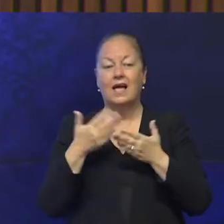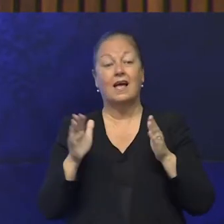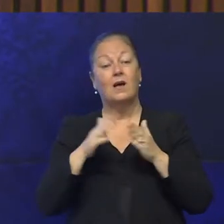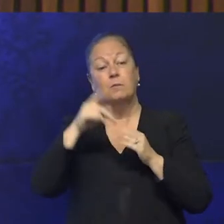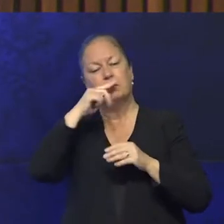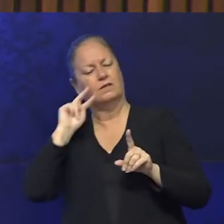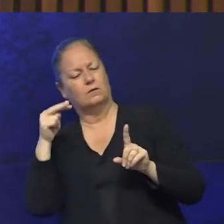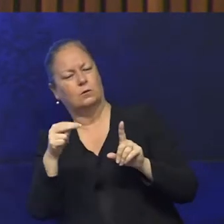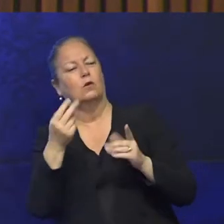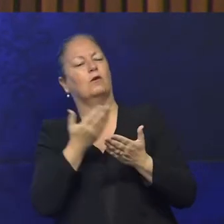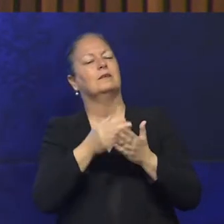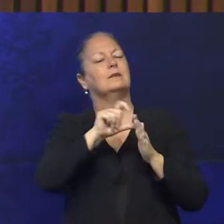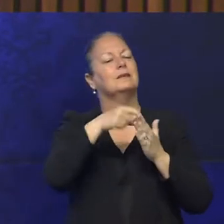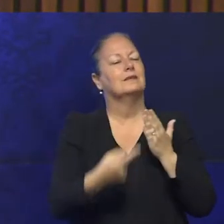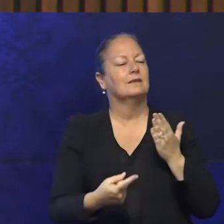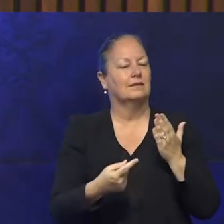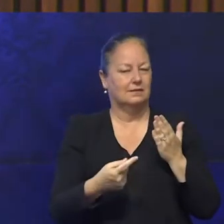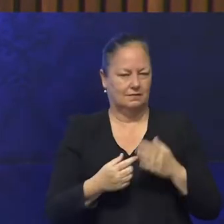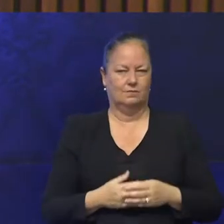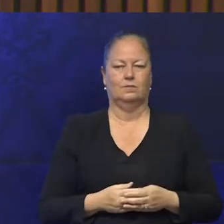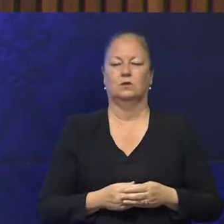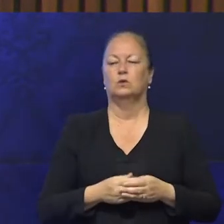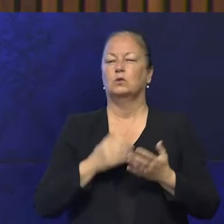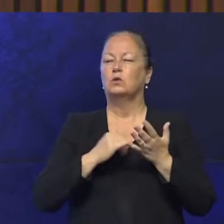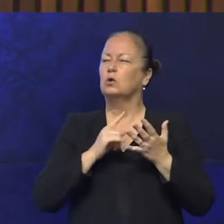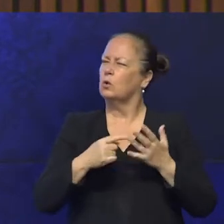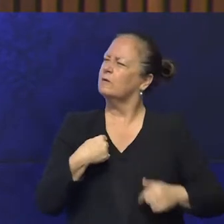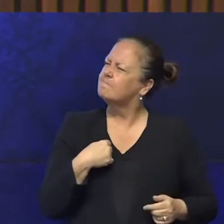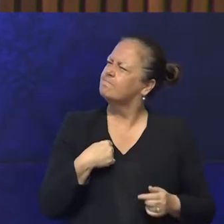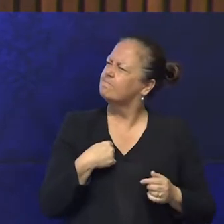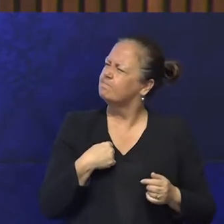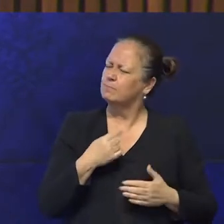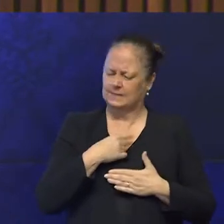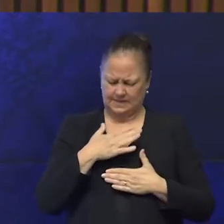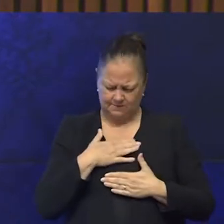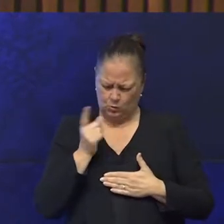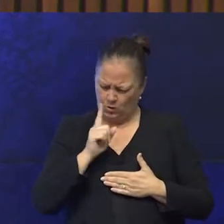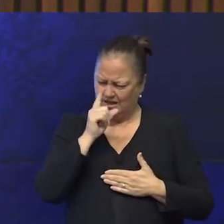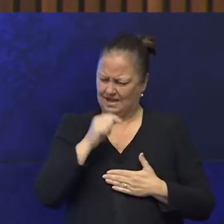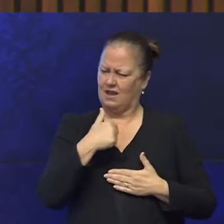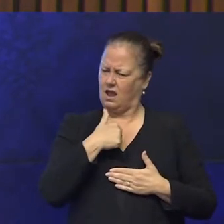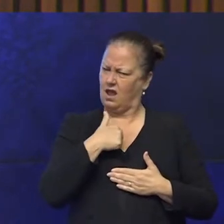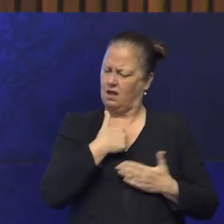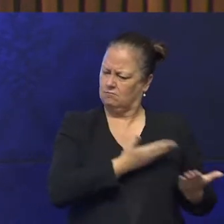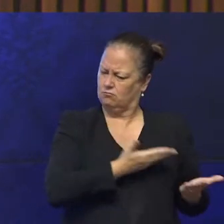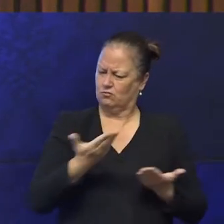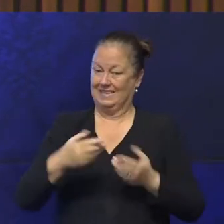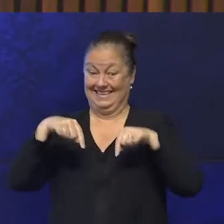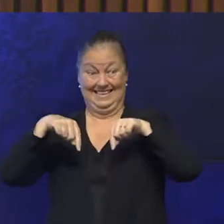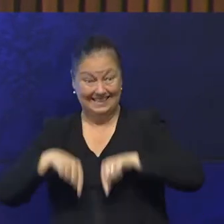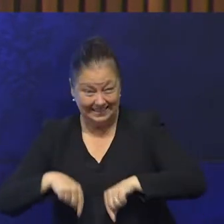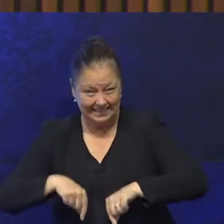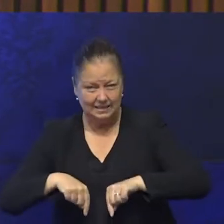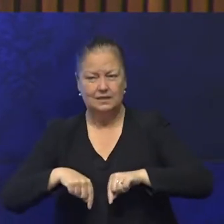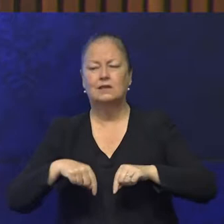And in order to do that, I thought to myself, now, what do I bring to this conversation that provides